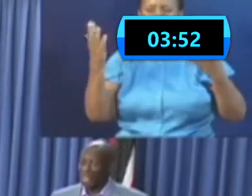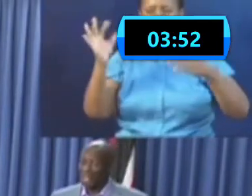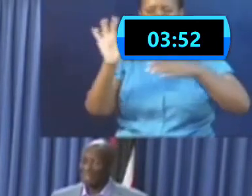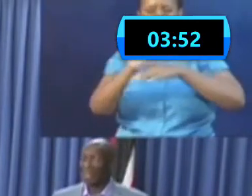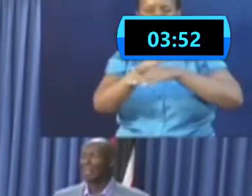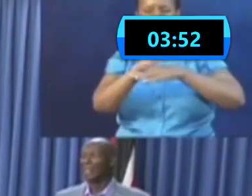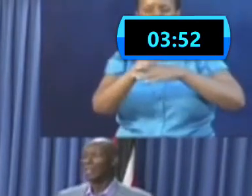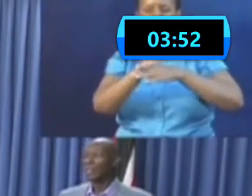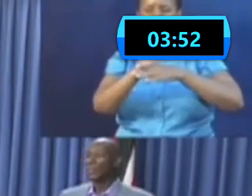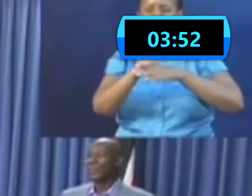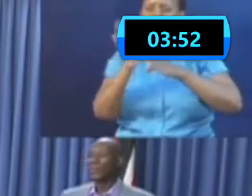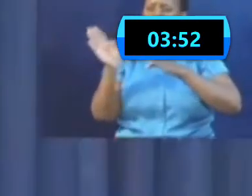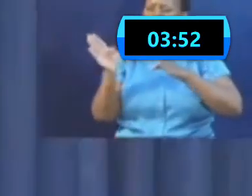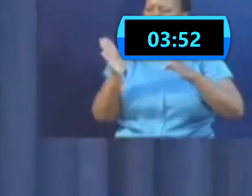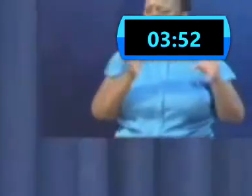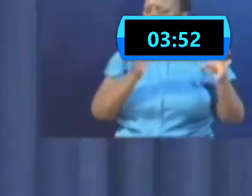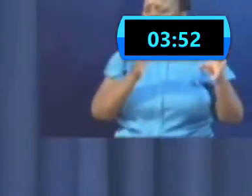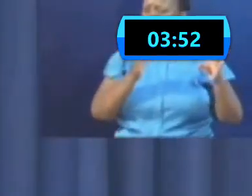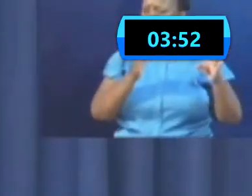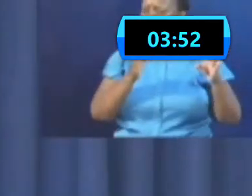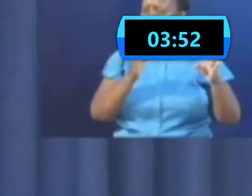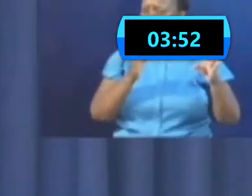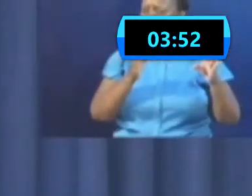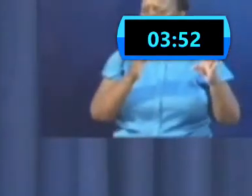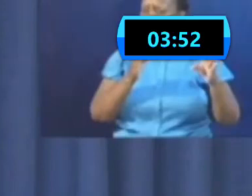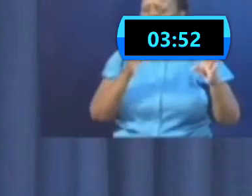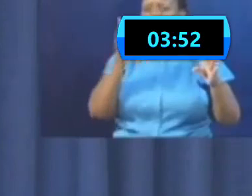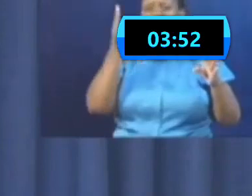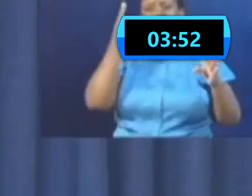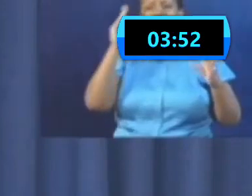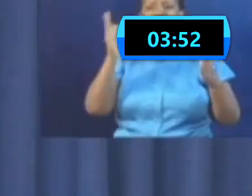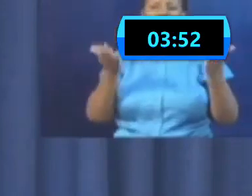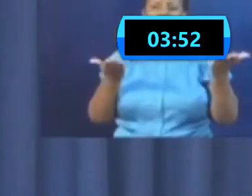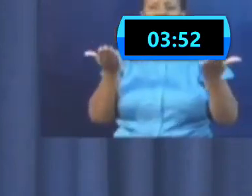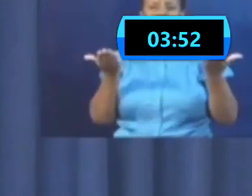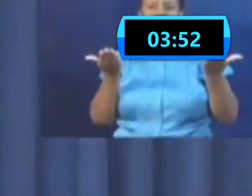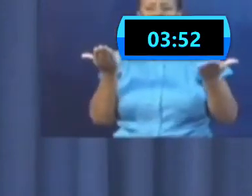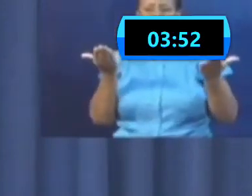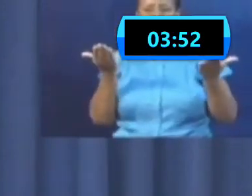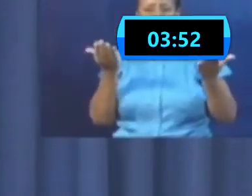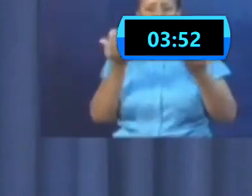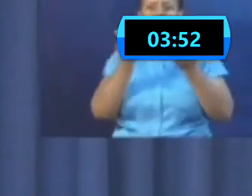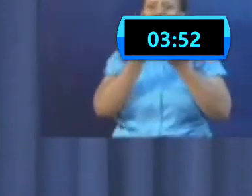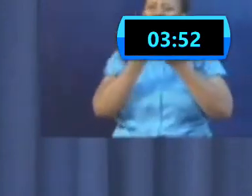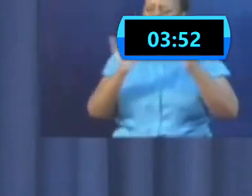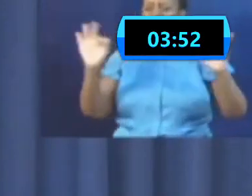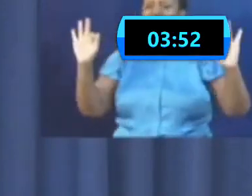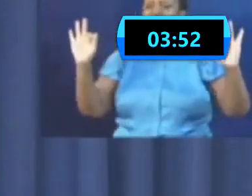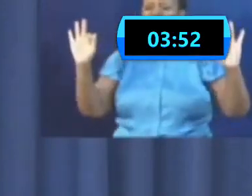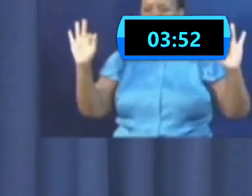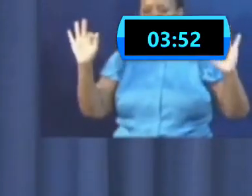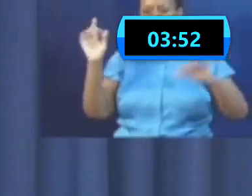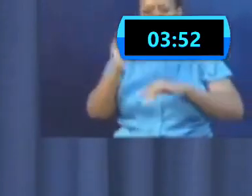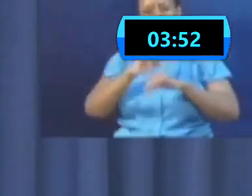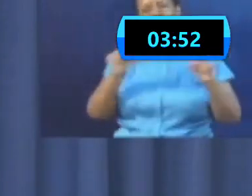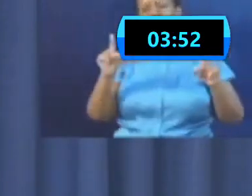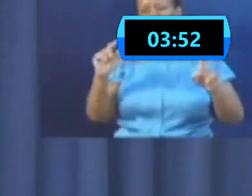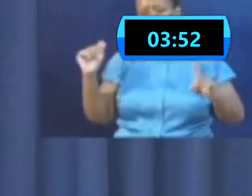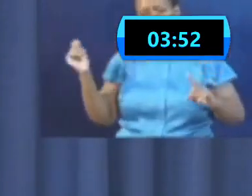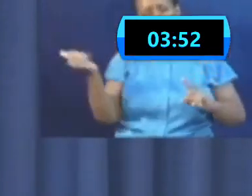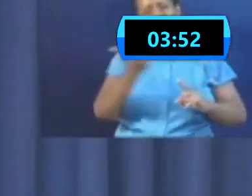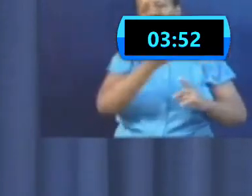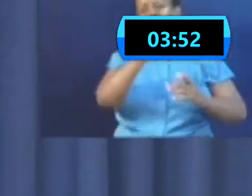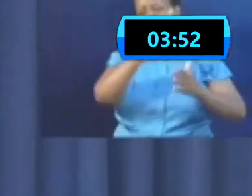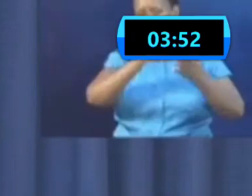organized for Baptist Liberation Day. And every one of was canceled. And you should